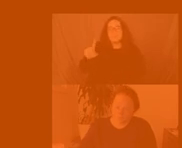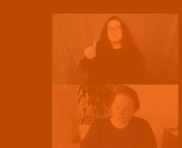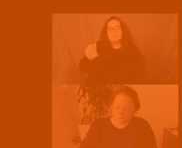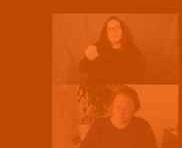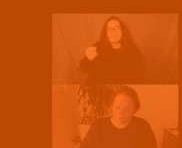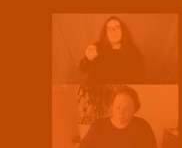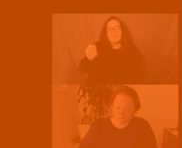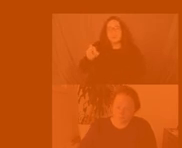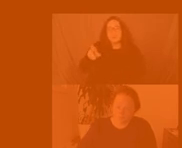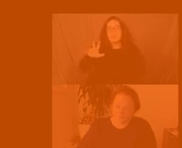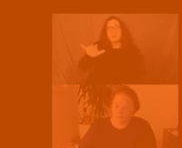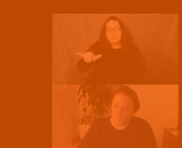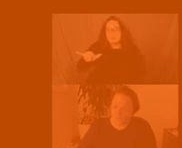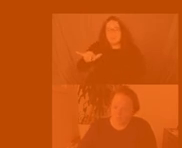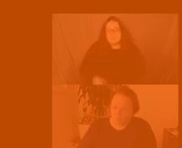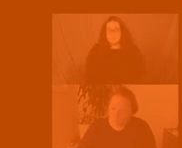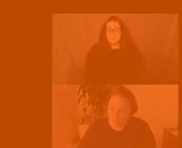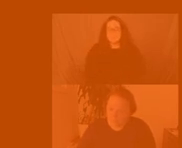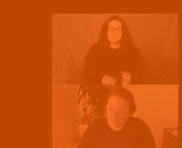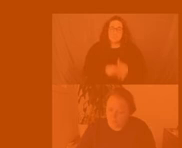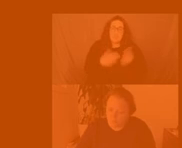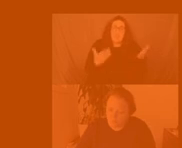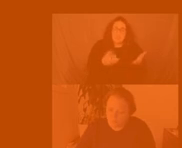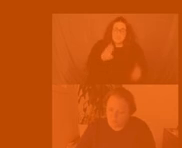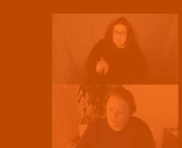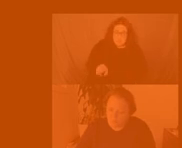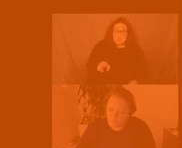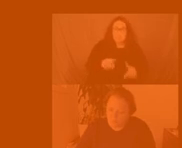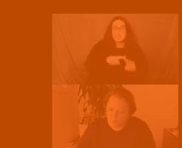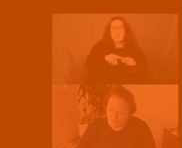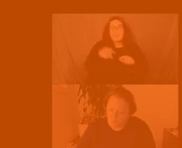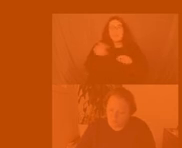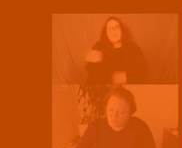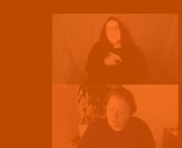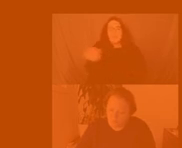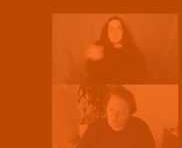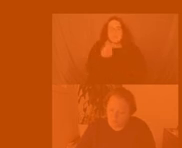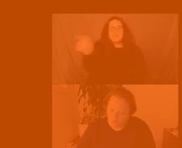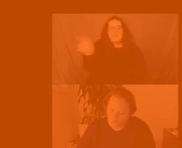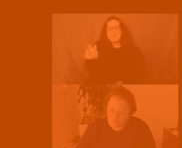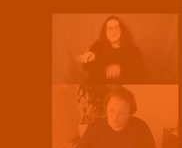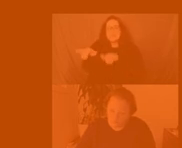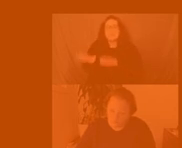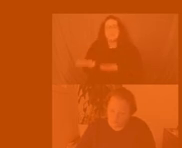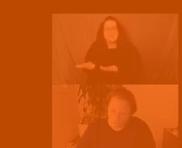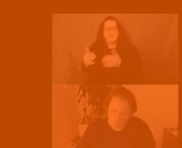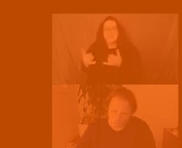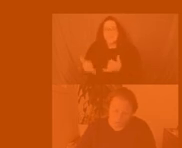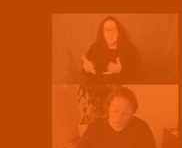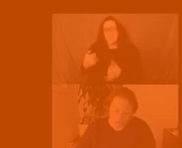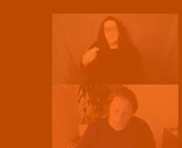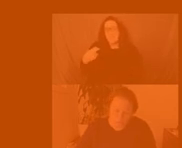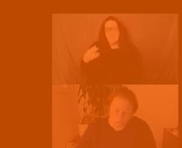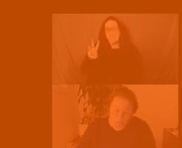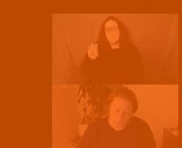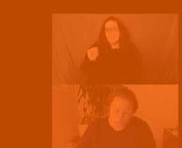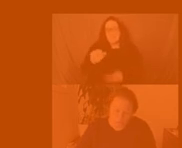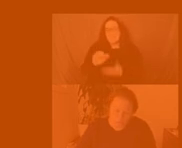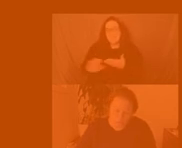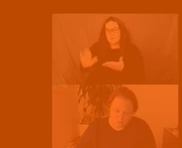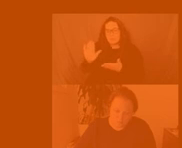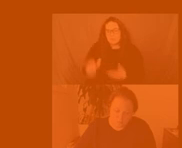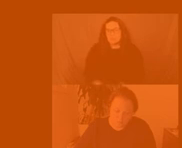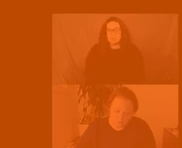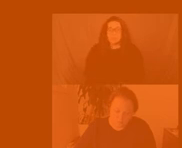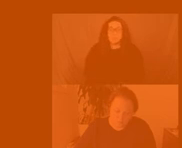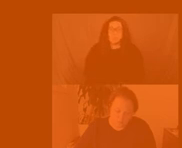rochester and then traveled and ended um its run at hobart and william smith and um anna's uh background and